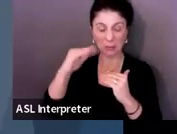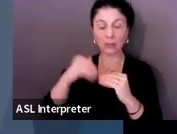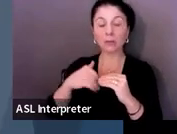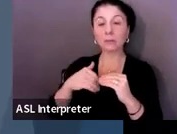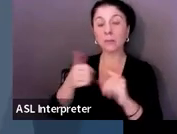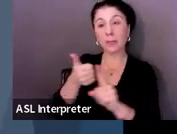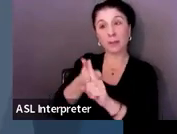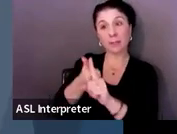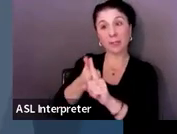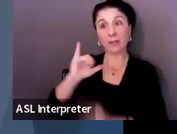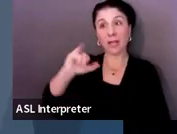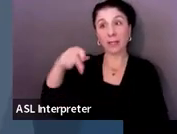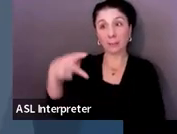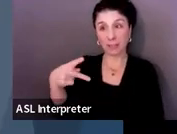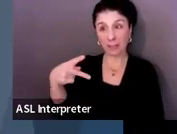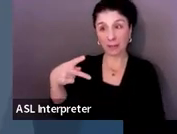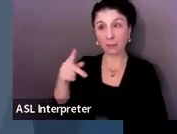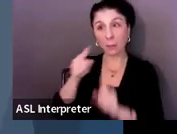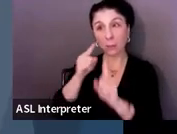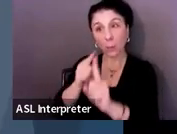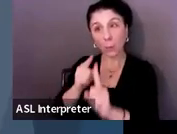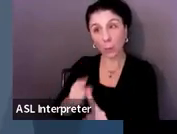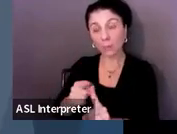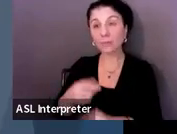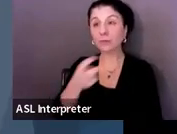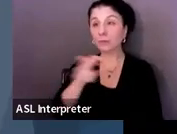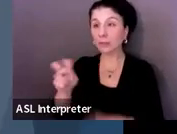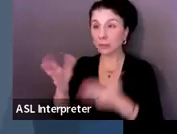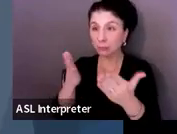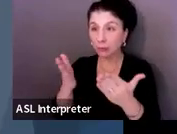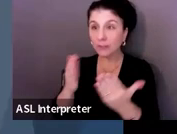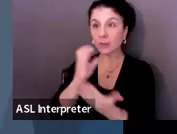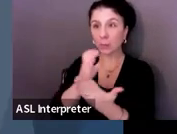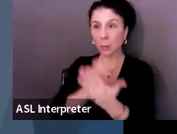appropriate transition assessments, services, and courses.